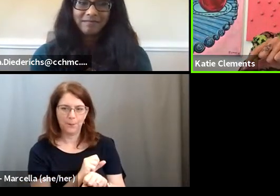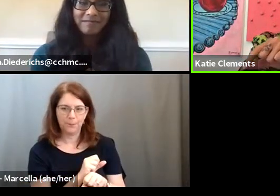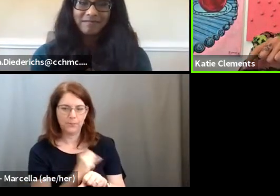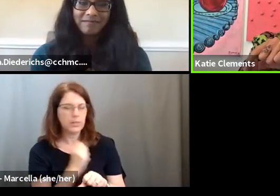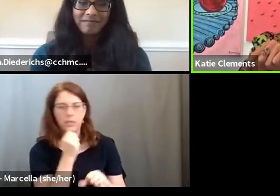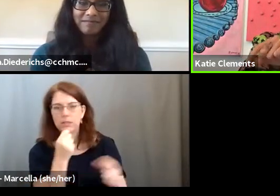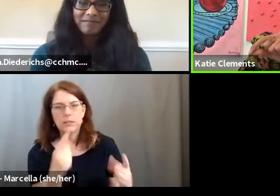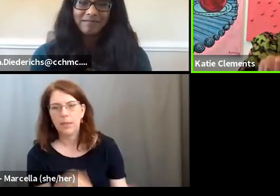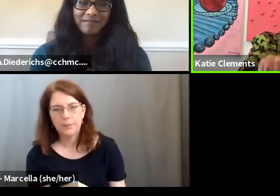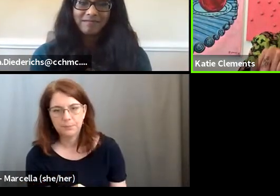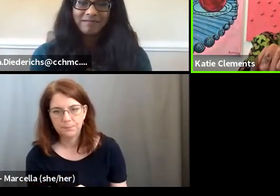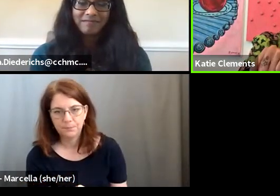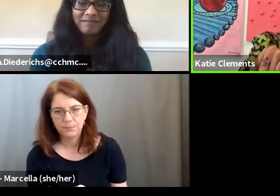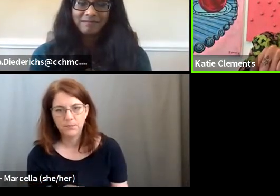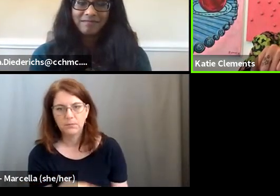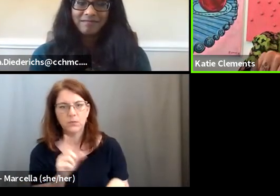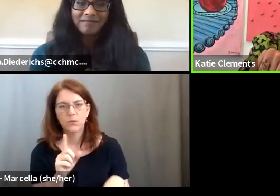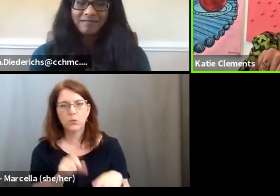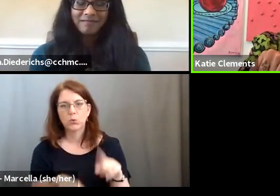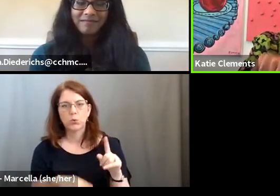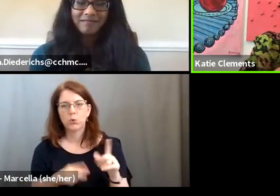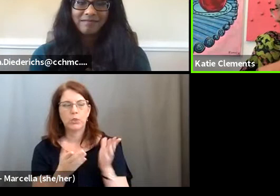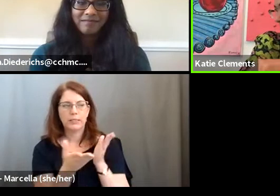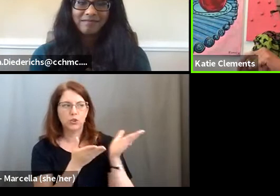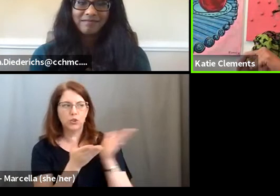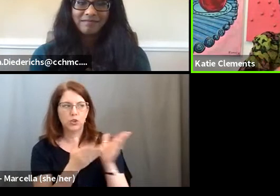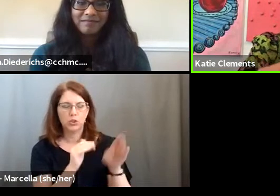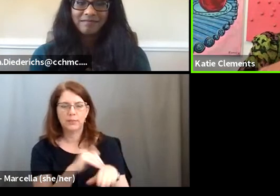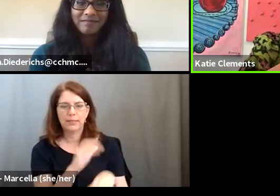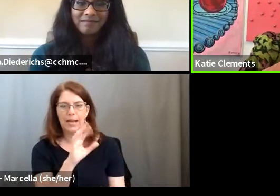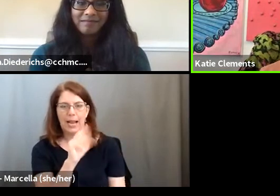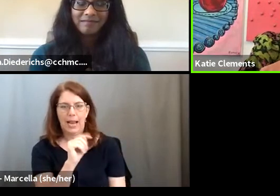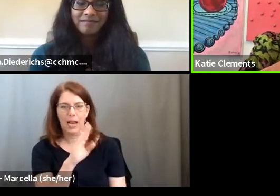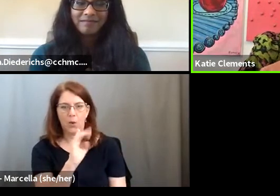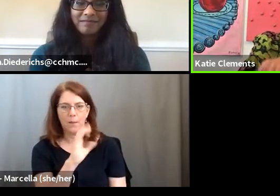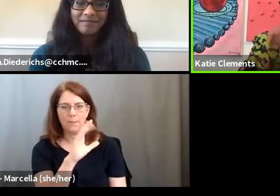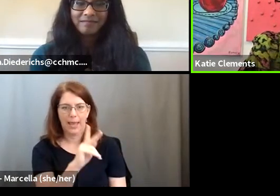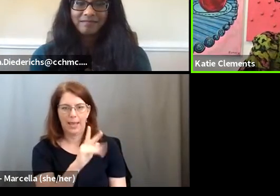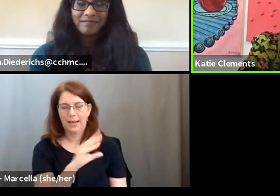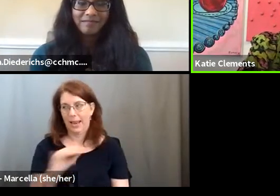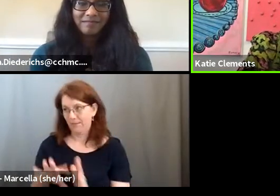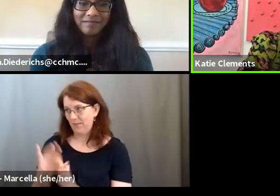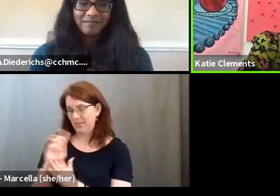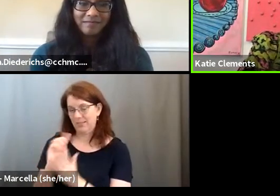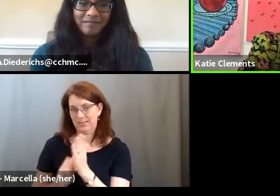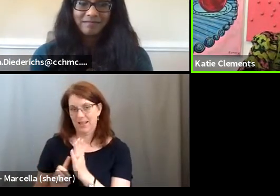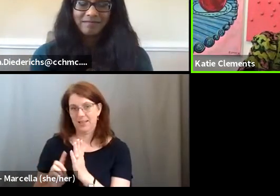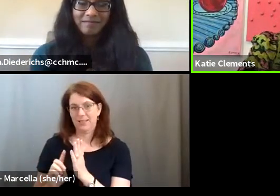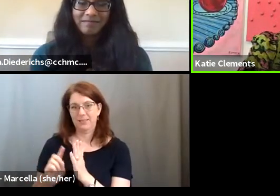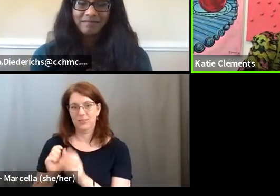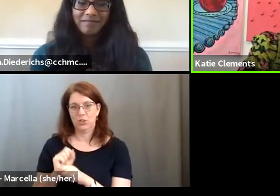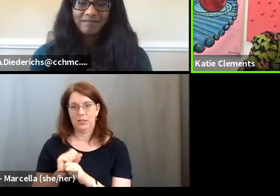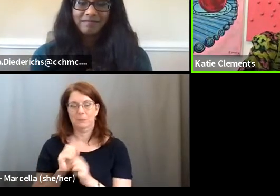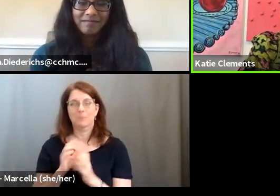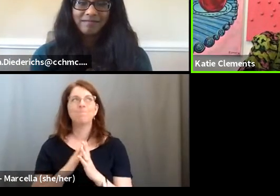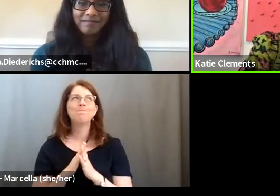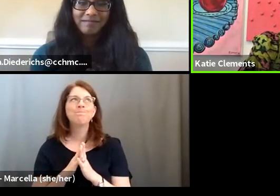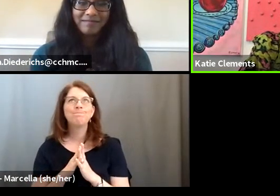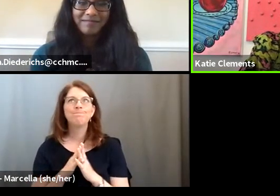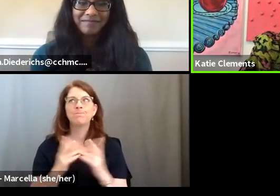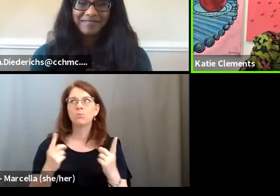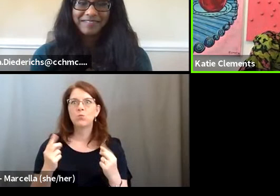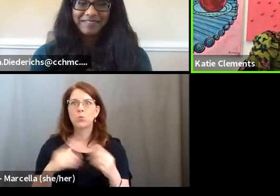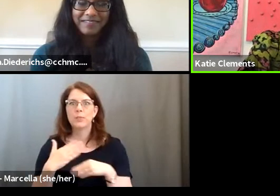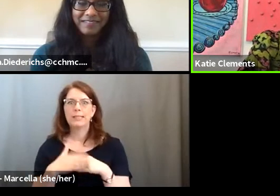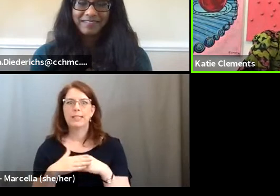happen. Couldn't be servers at Outback Steakhouse and find a design job. So we were like, OK, what are we going to